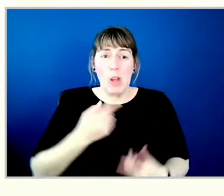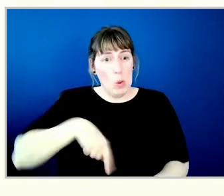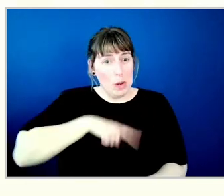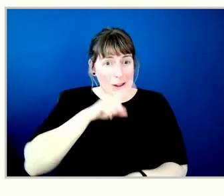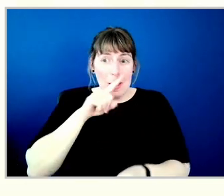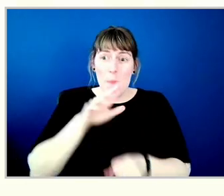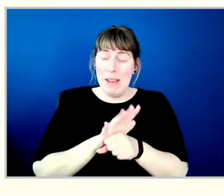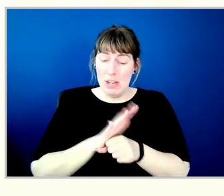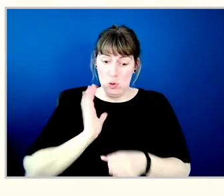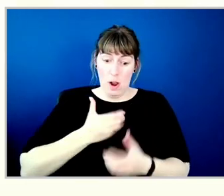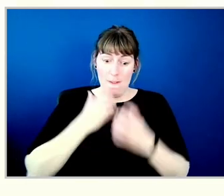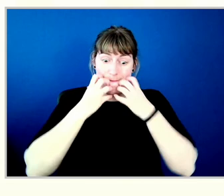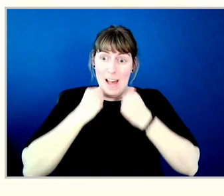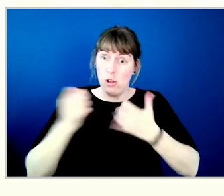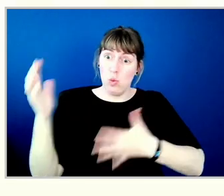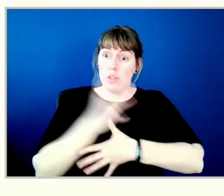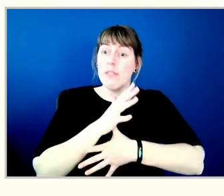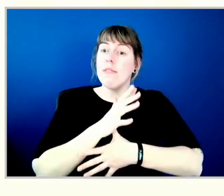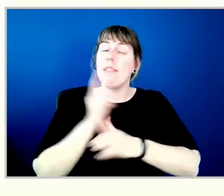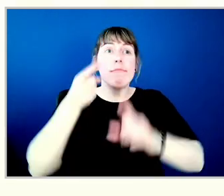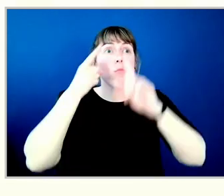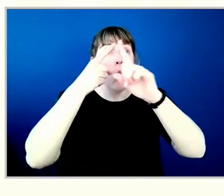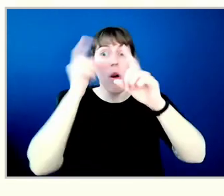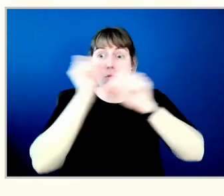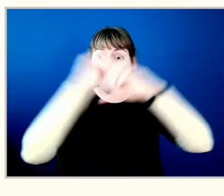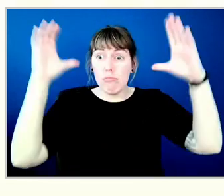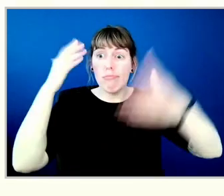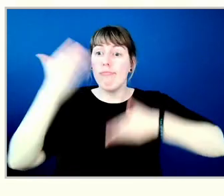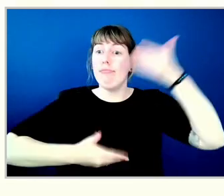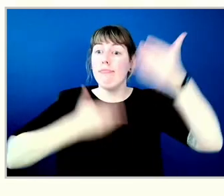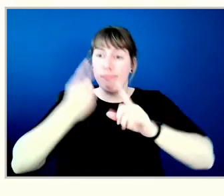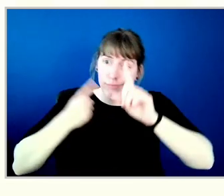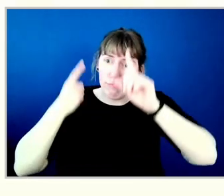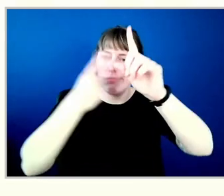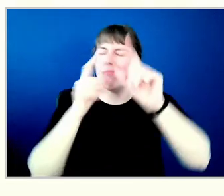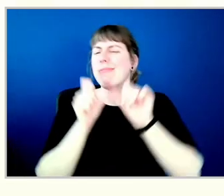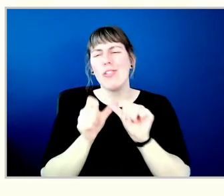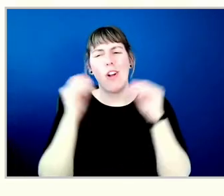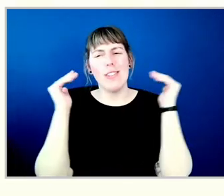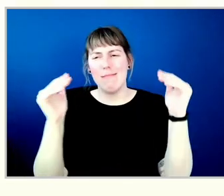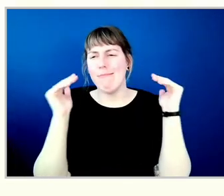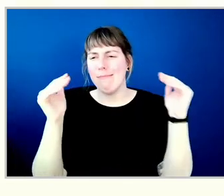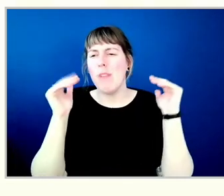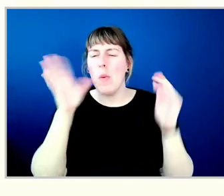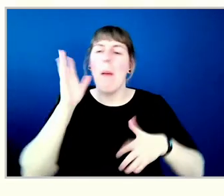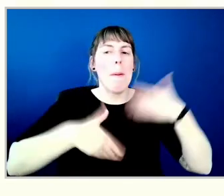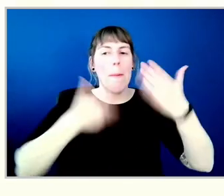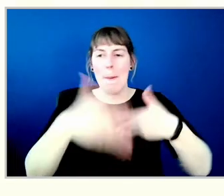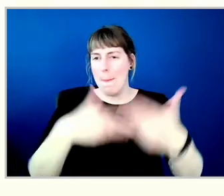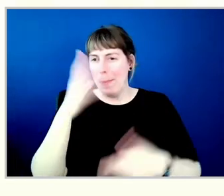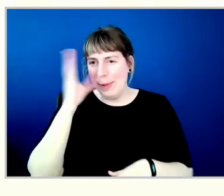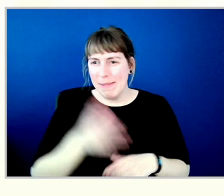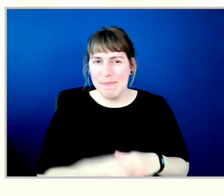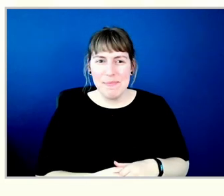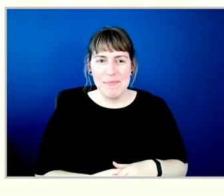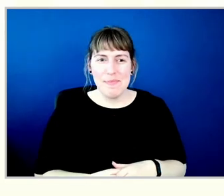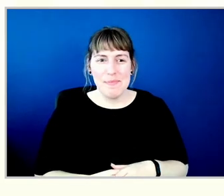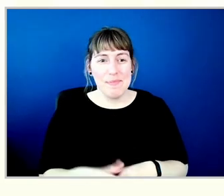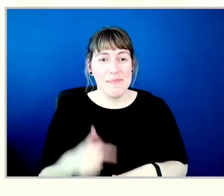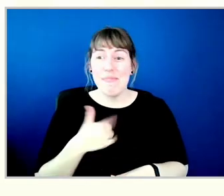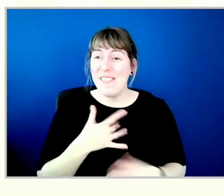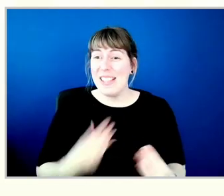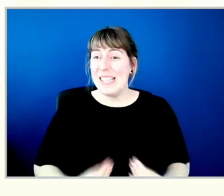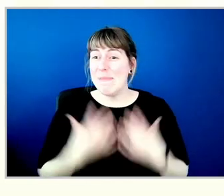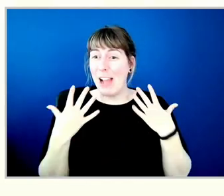to our values and pursuing our vision remain constant. They will continue to propel us forward. I'm inspired by our